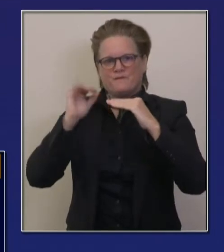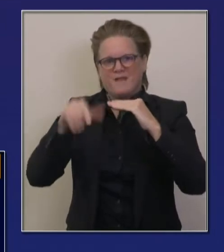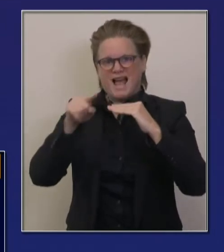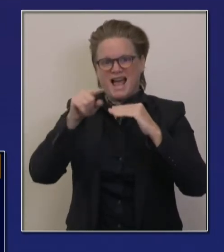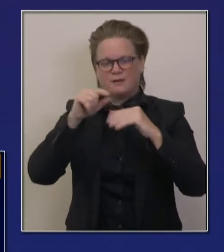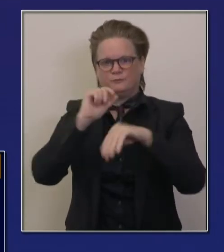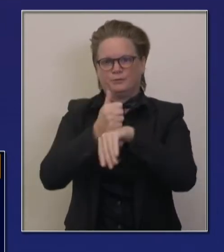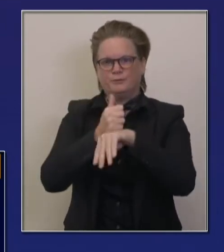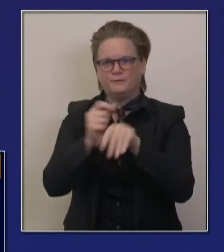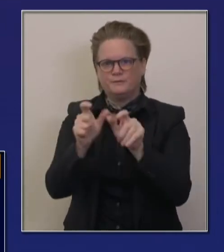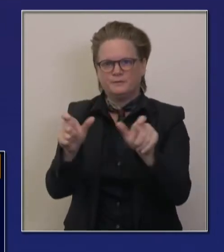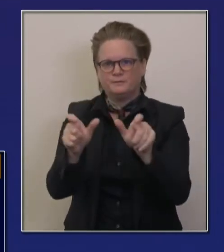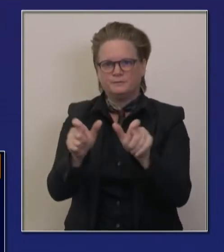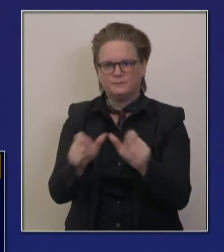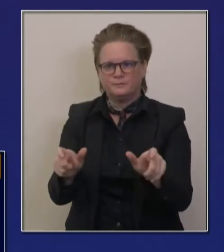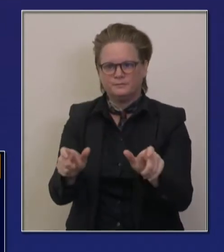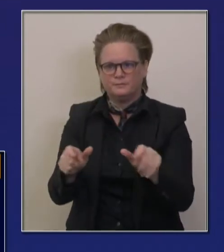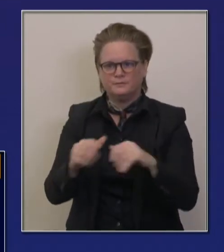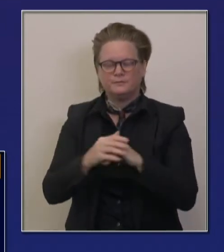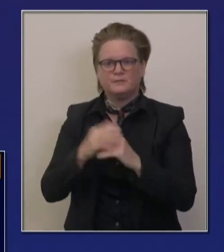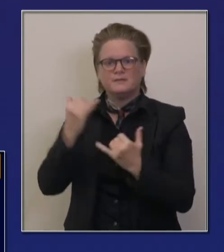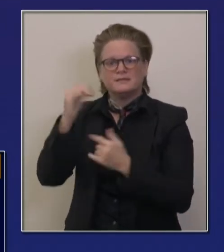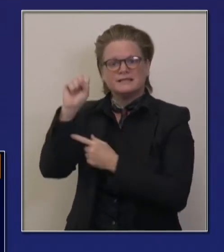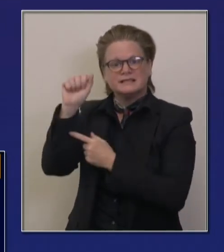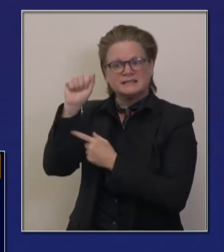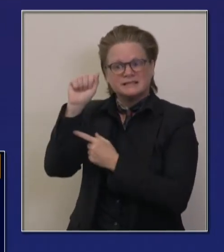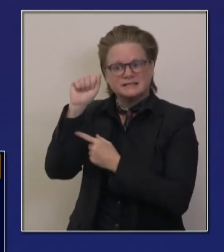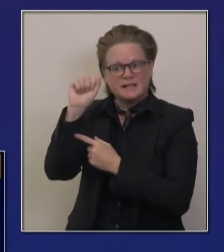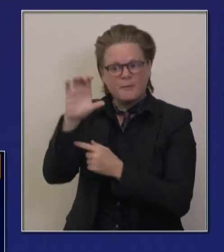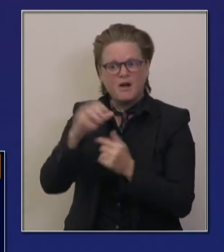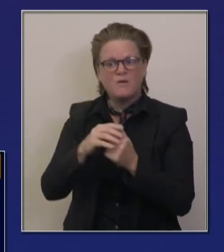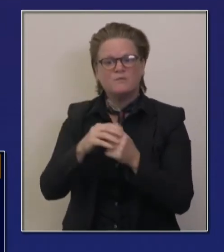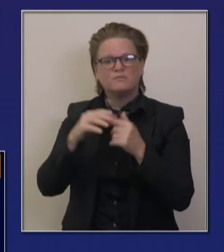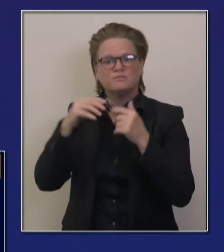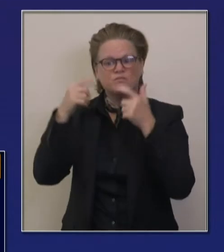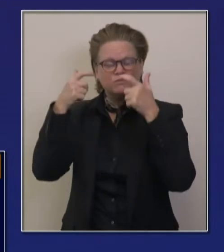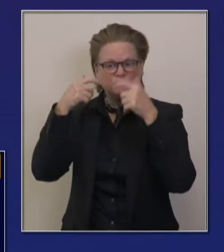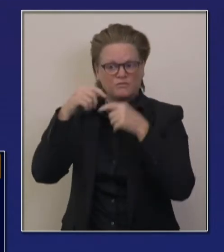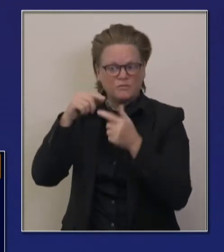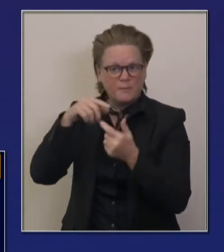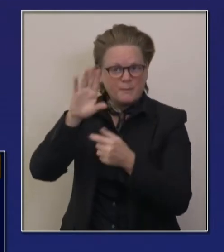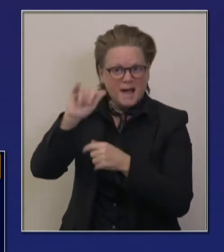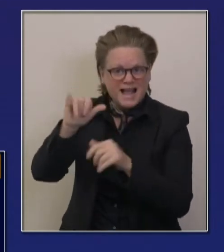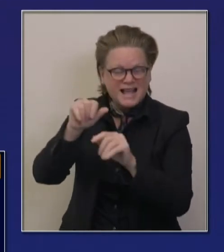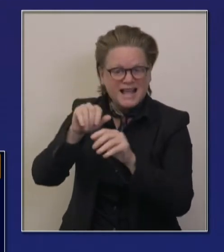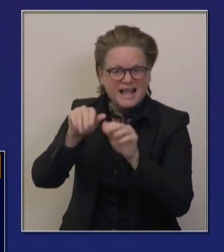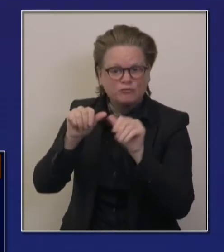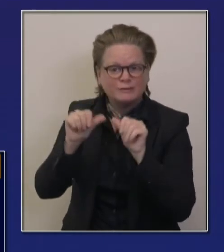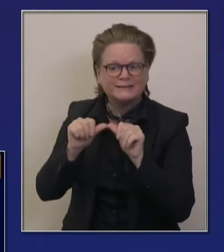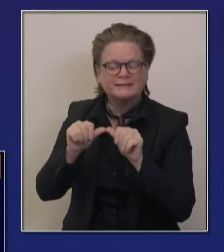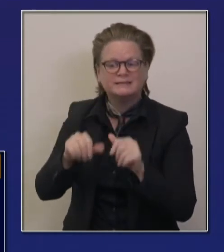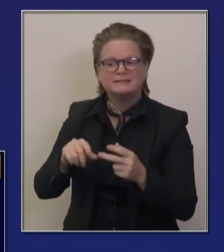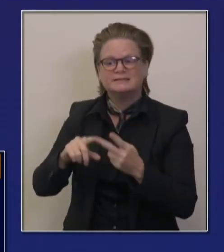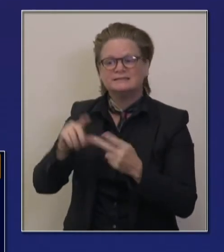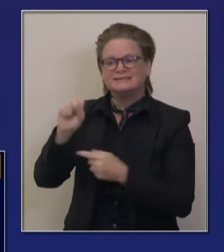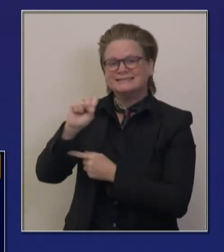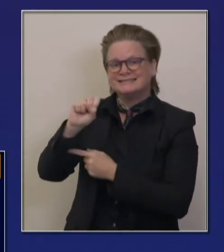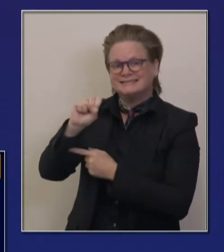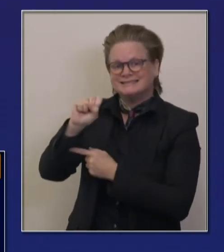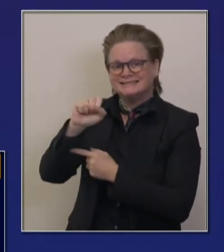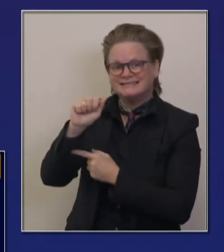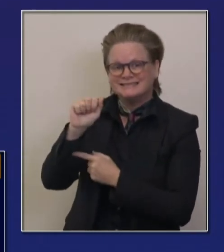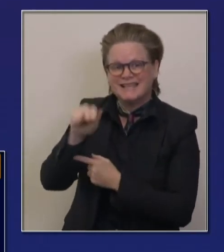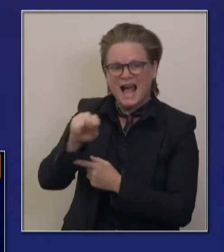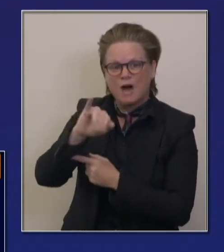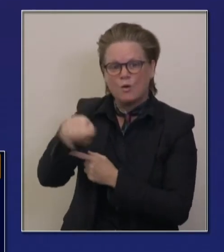Bay Area, more concentrated, course, larger population center, San Joaquin Valley, sort of Central Valley of California, Southern California. Again, Bay